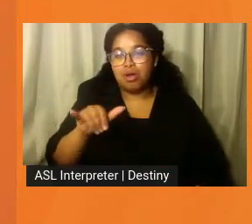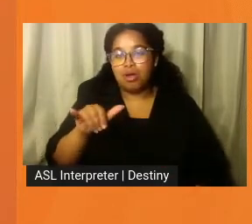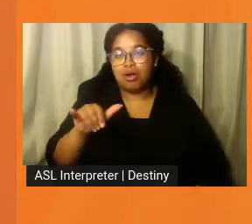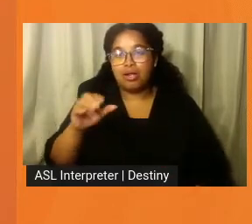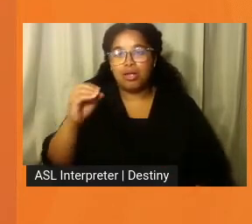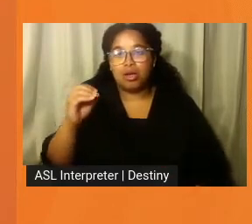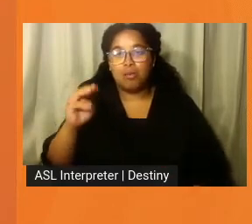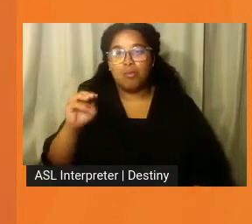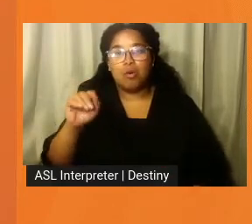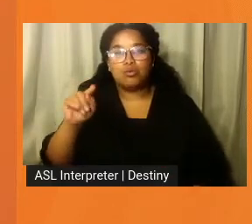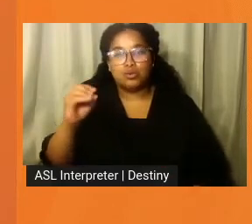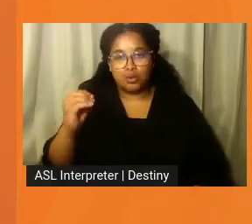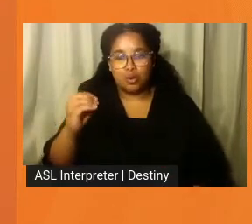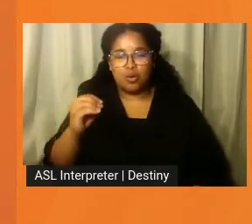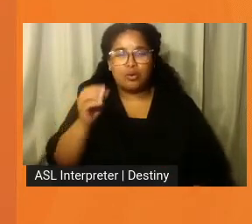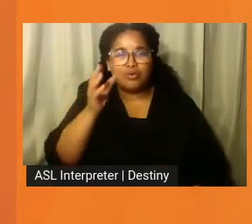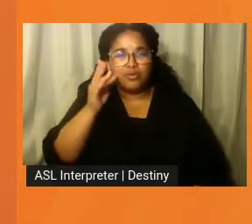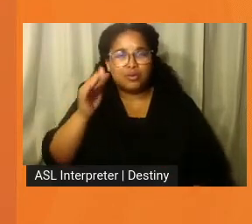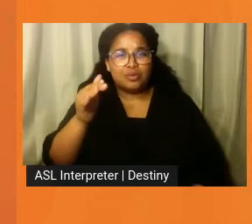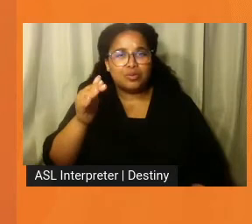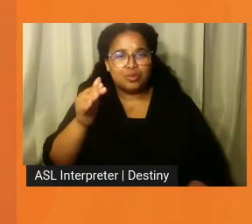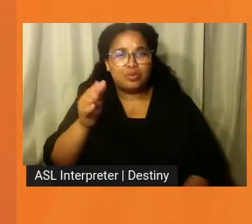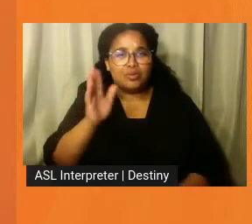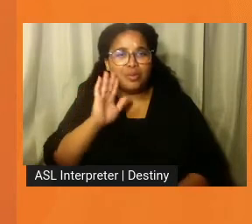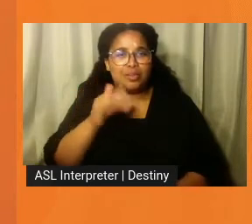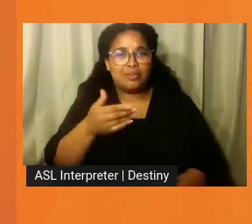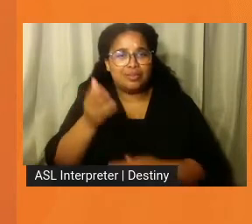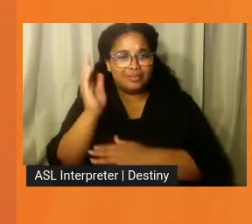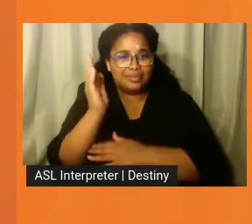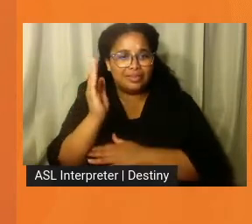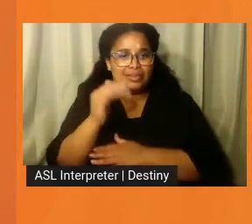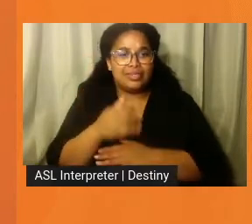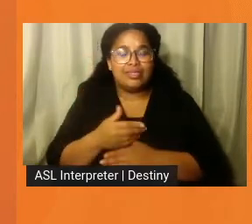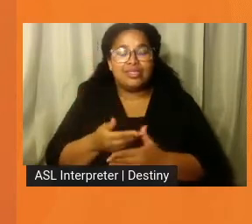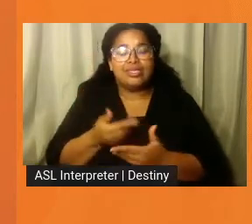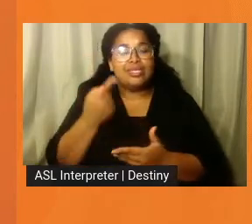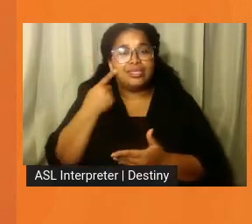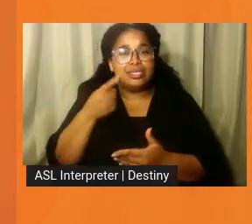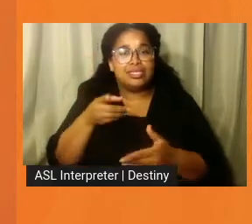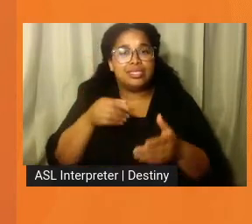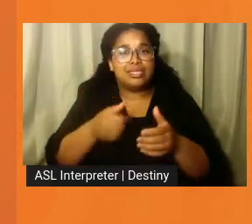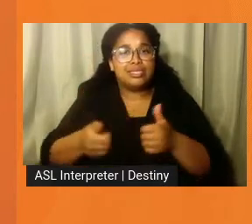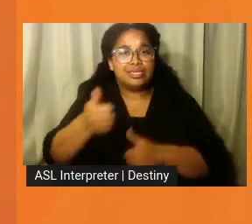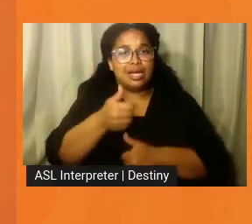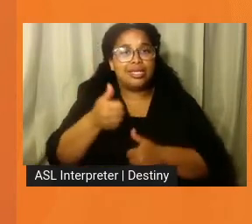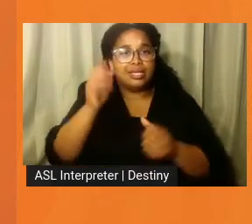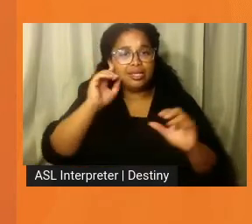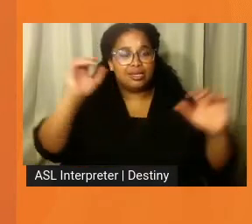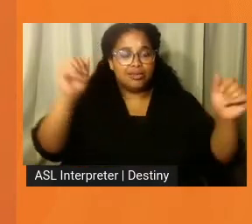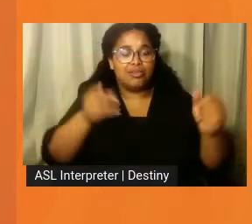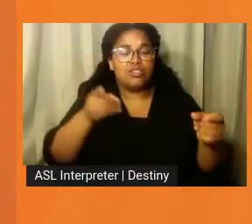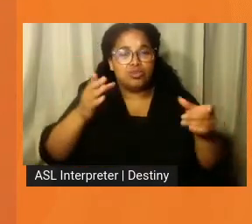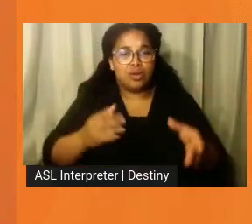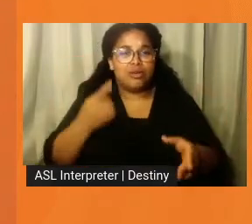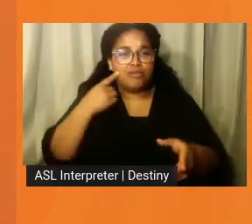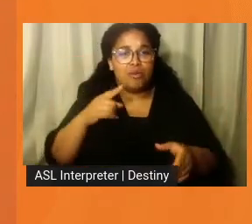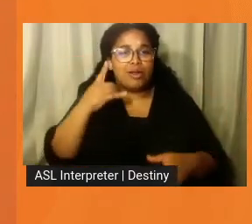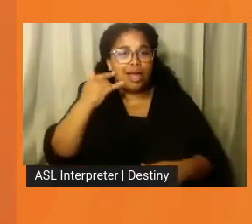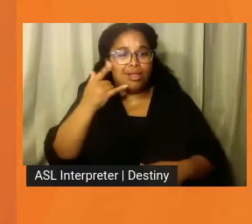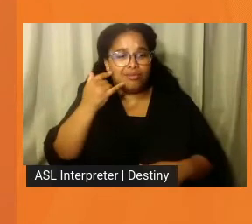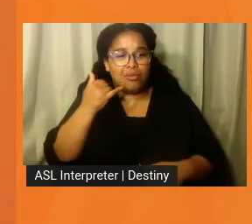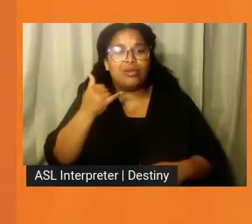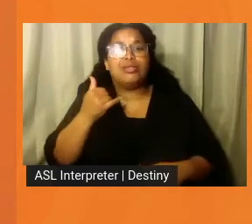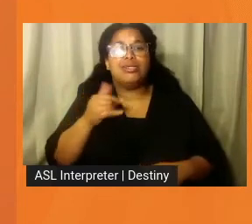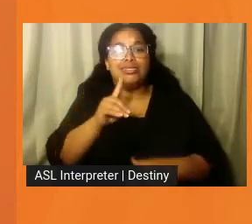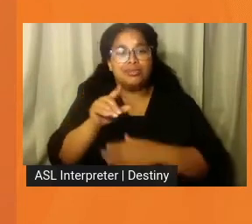feature speaker. Marty is the Executive Director for the California Disability Senior Community Action Network, and he will be